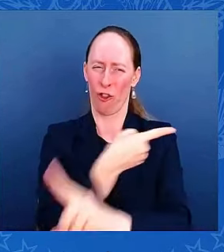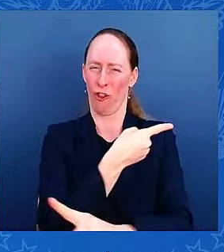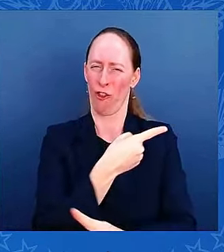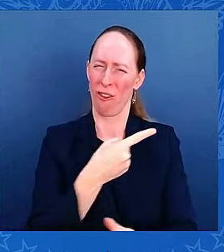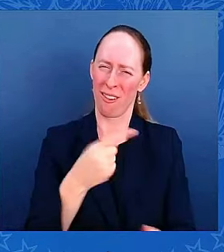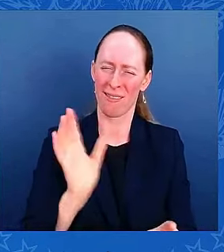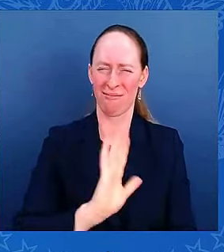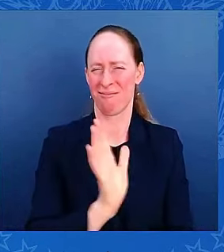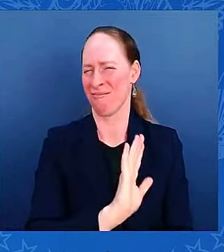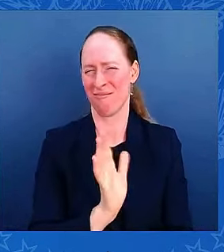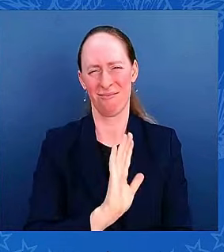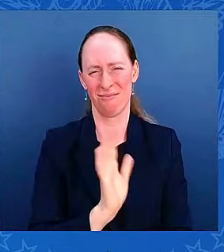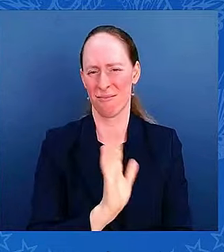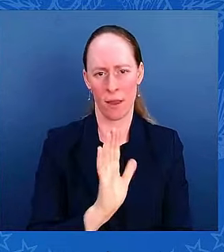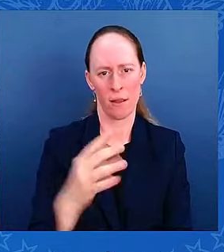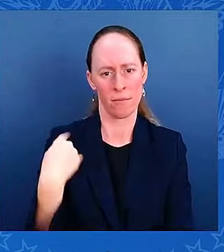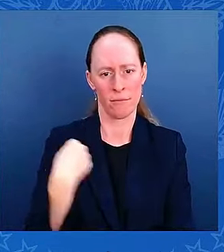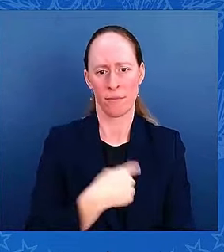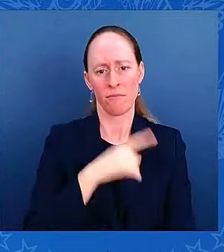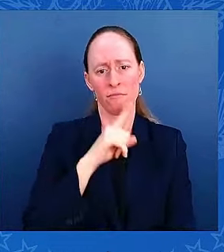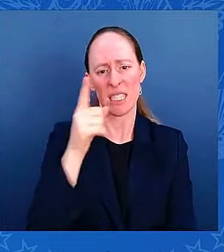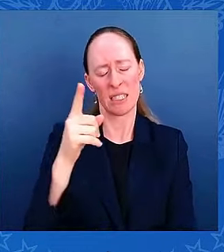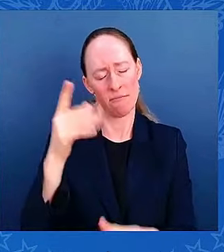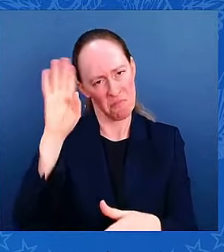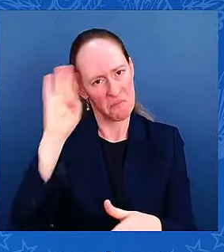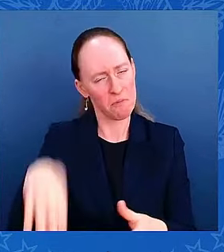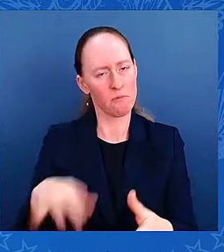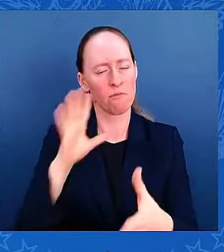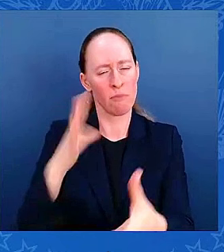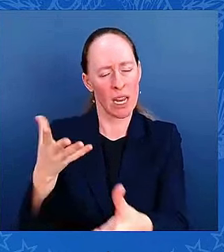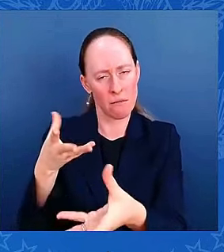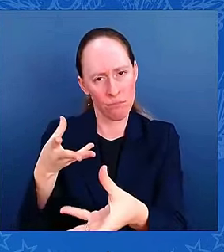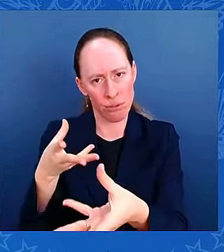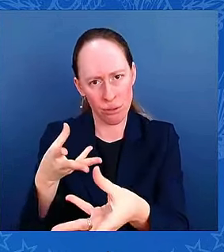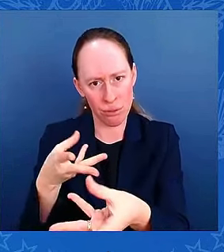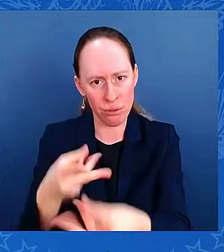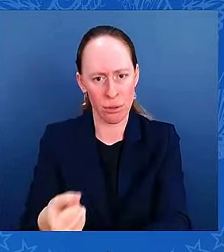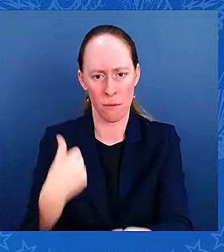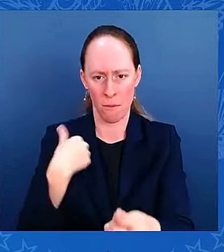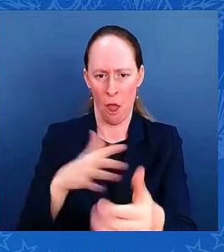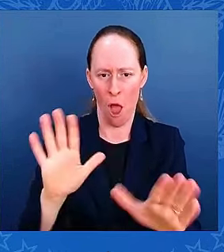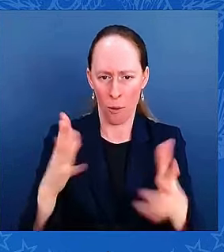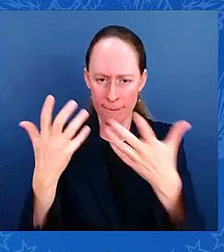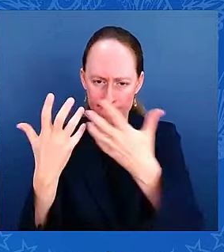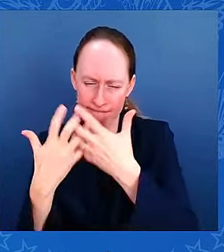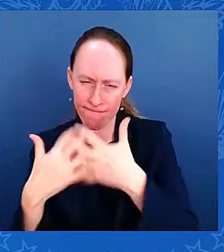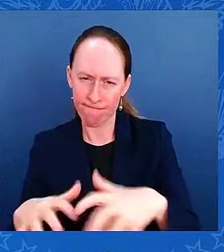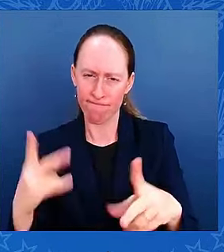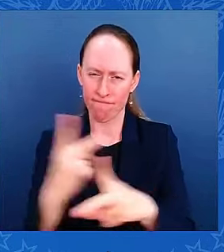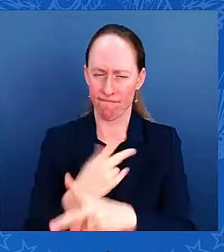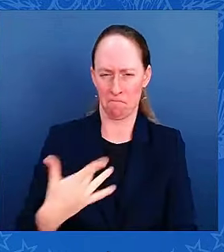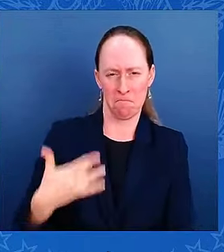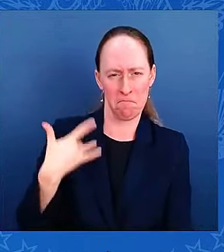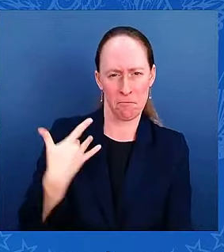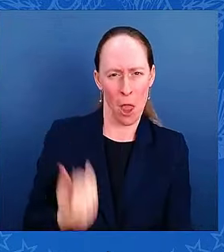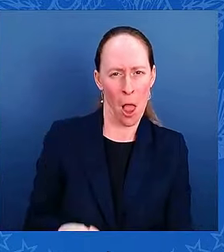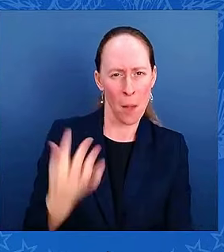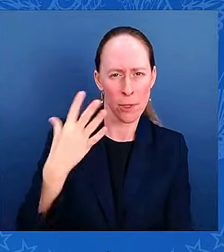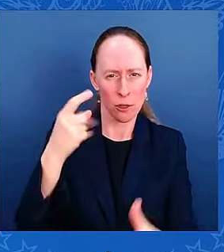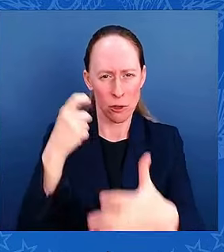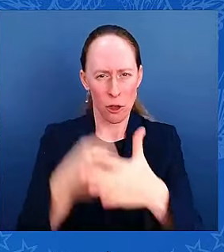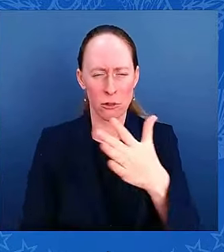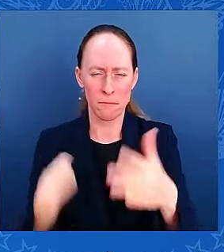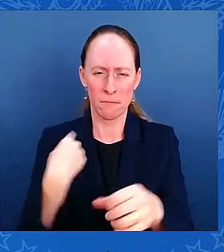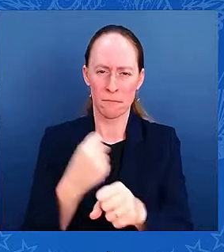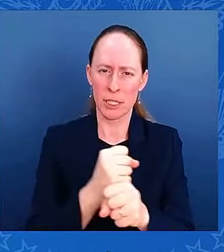amounts of money. We're already underway in trying to calculate what the costs will be, because we don't want to mislead anybody. We want to make sure all the costs